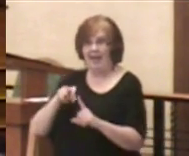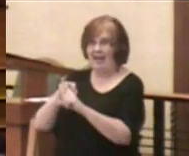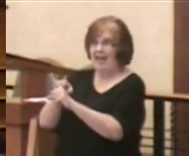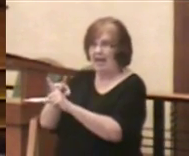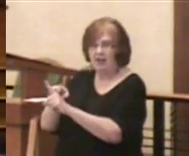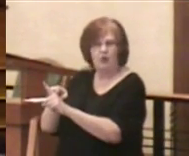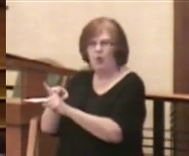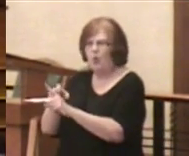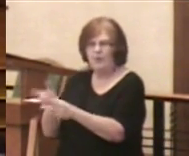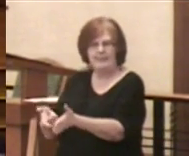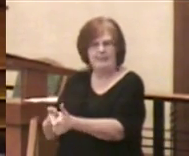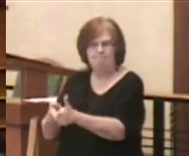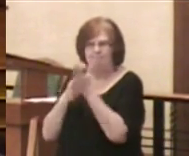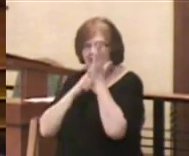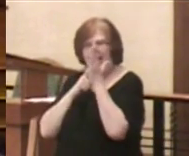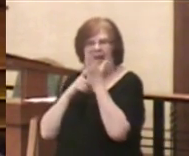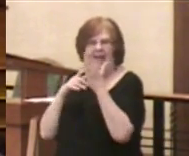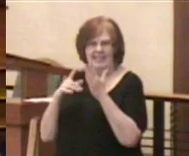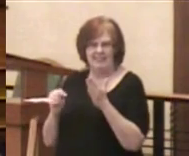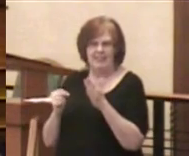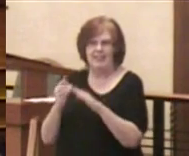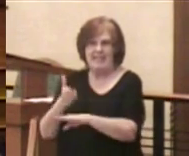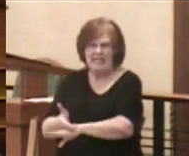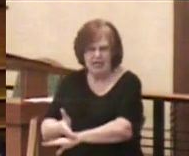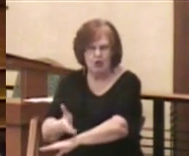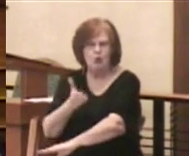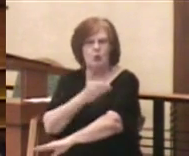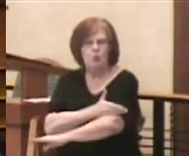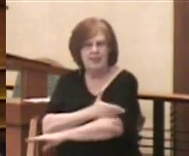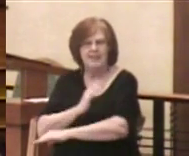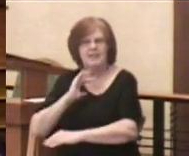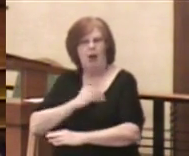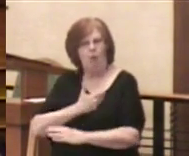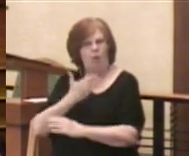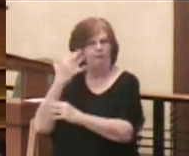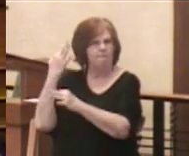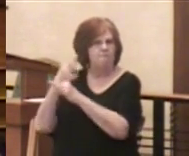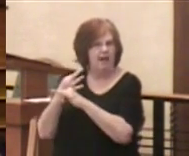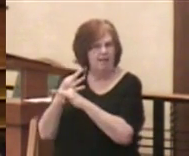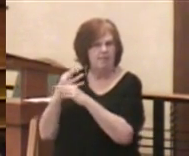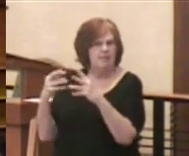demand it. Increase our faith, they say.